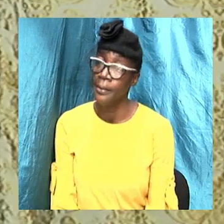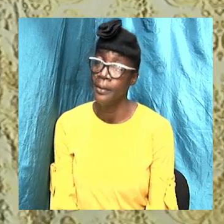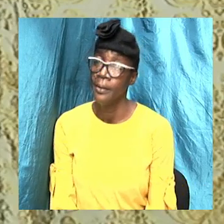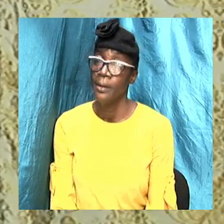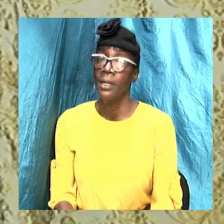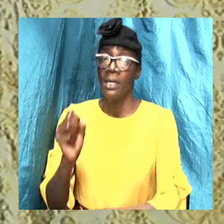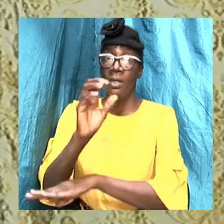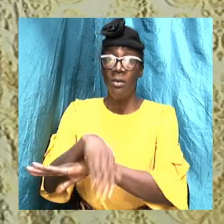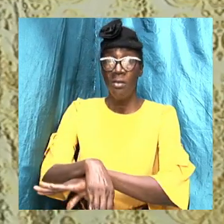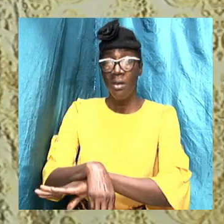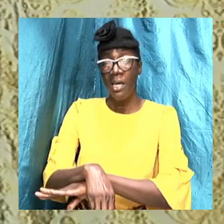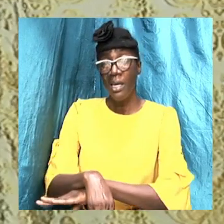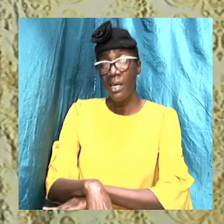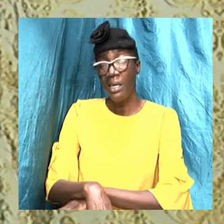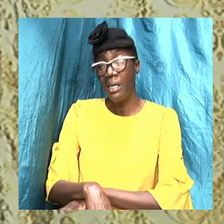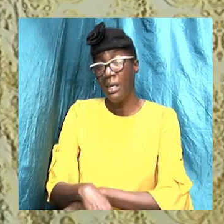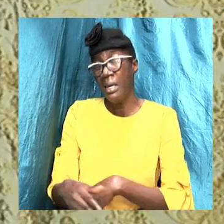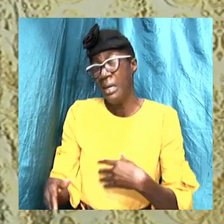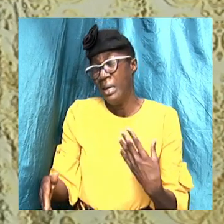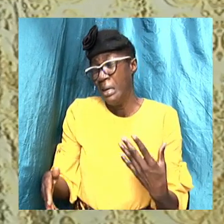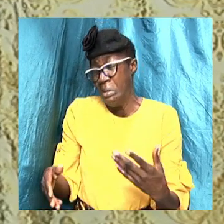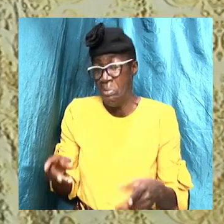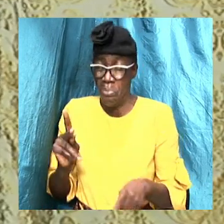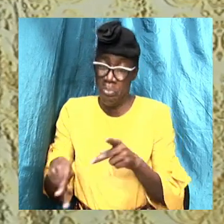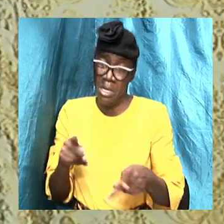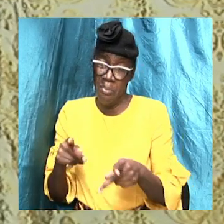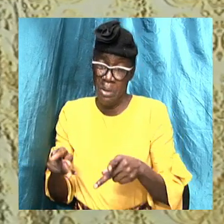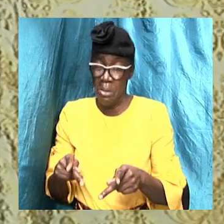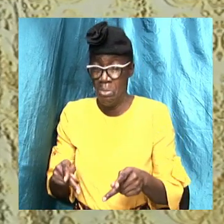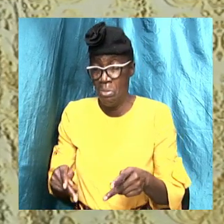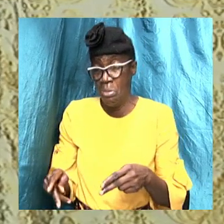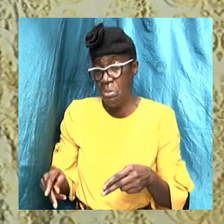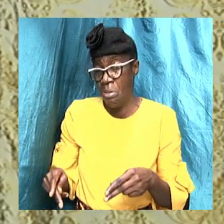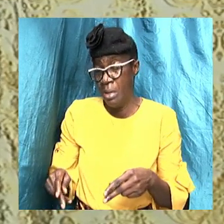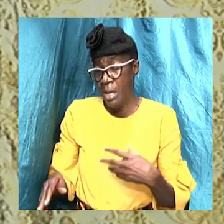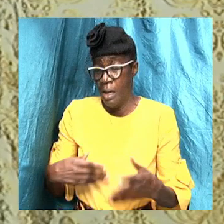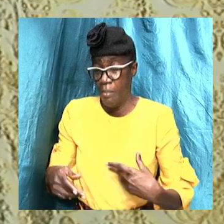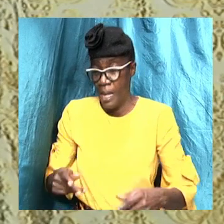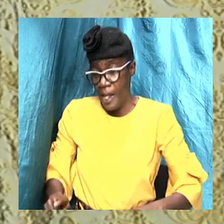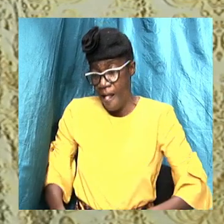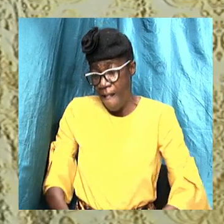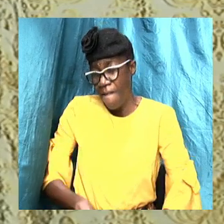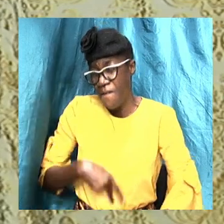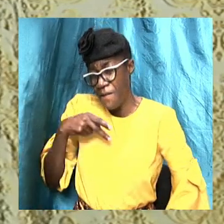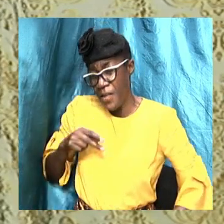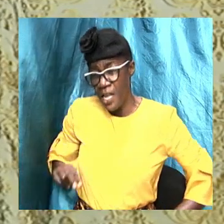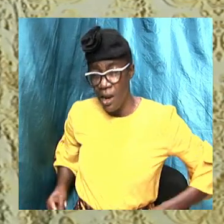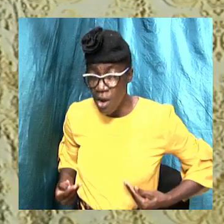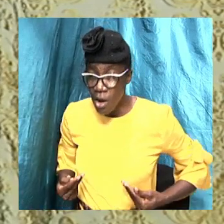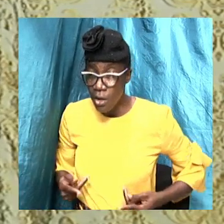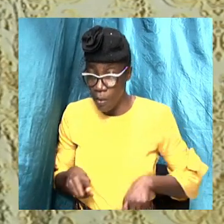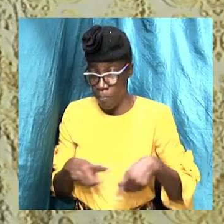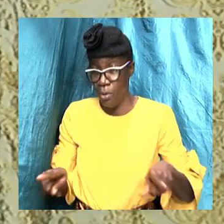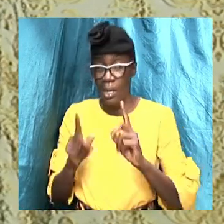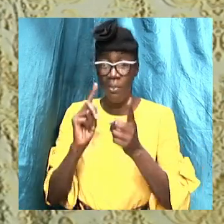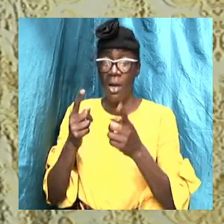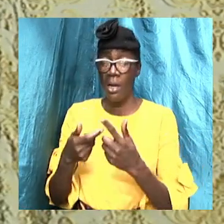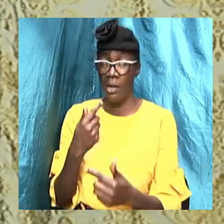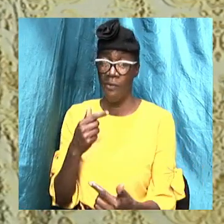Tonight, I know that people might be offended when I talk about baptism in Jesus' name and talk it from the Bible.